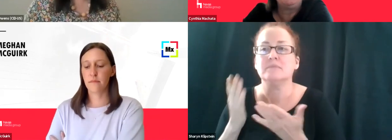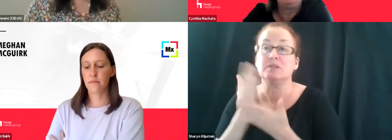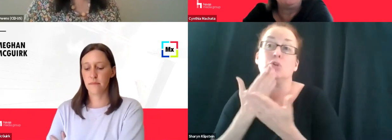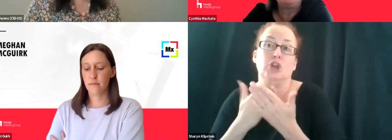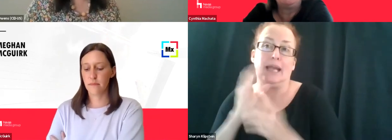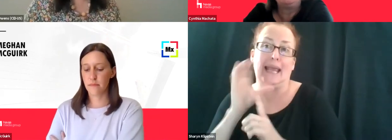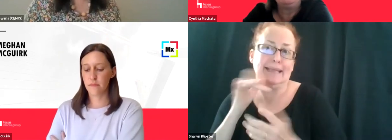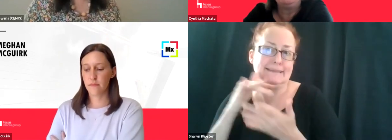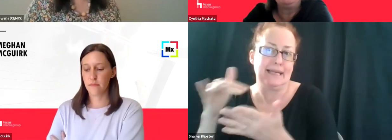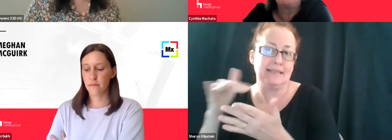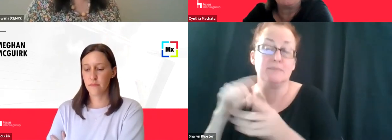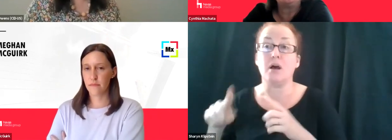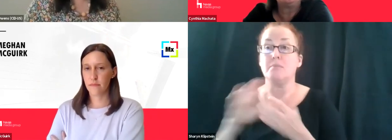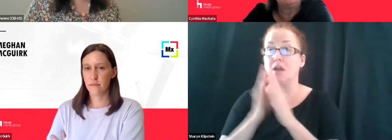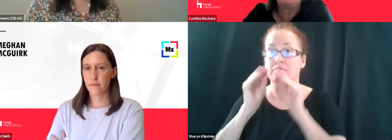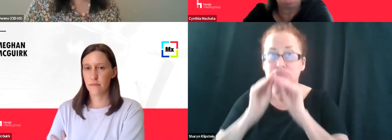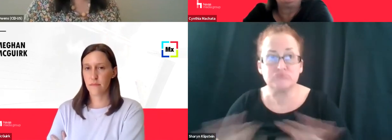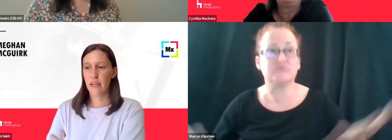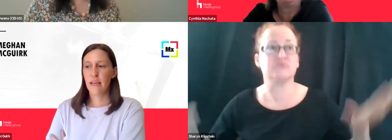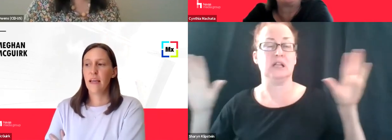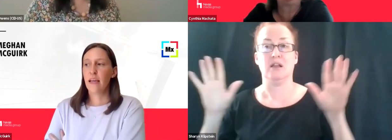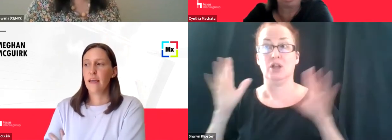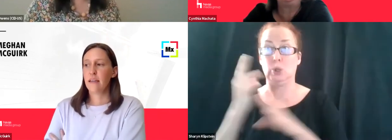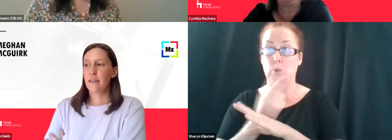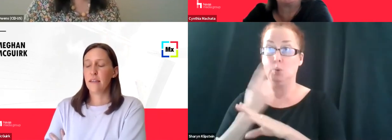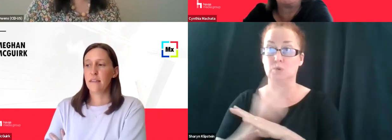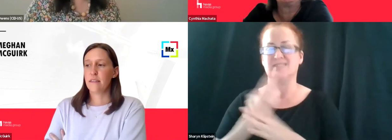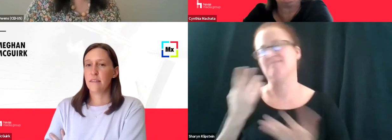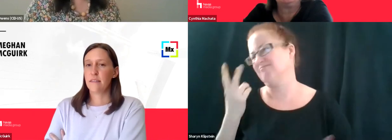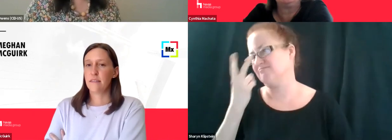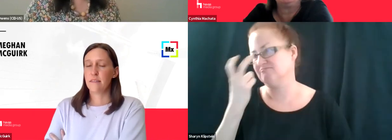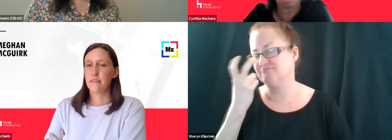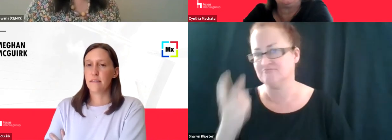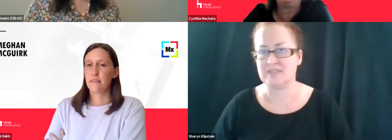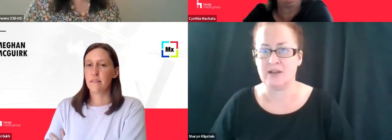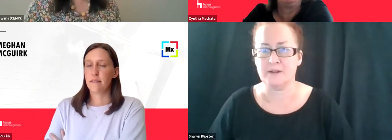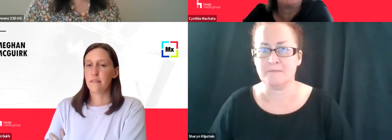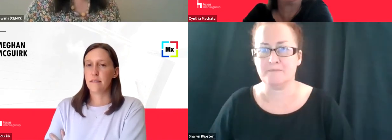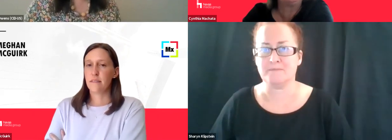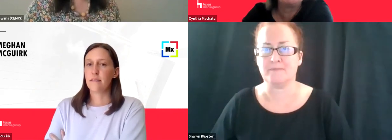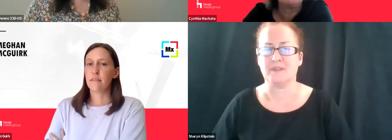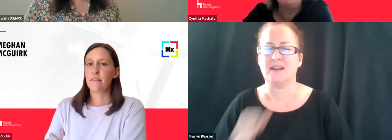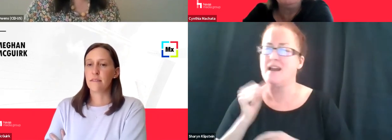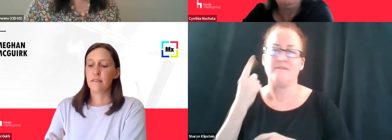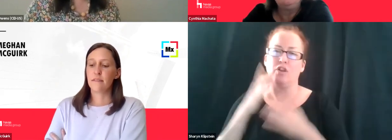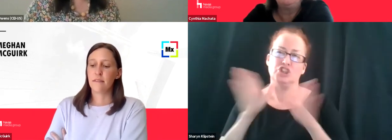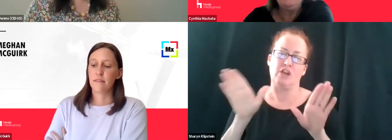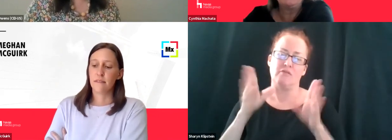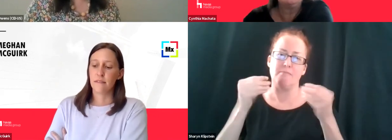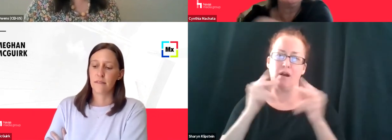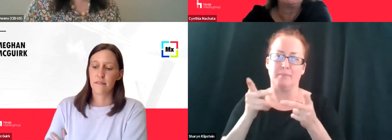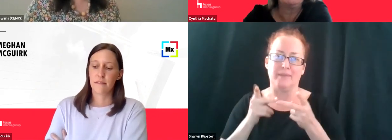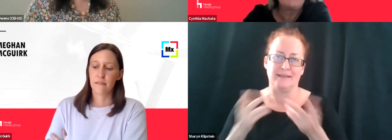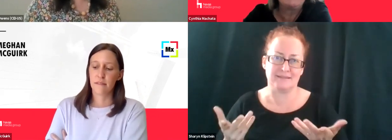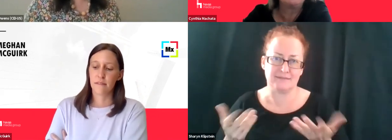I don't know about it being broad, um, broadly used across the general marketplace of, you know, what